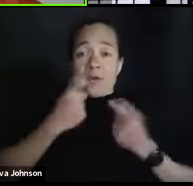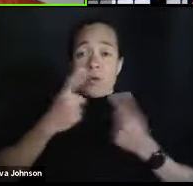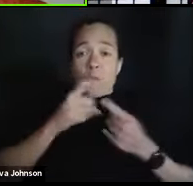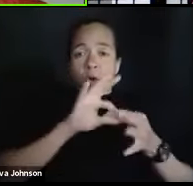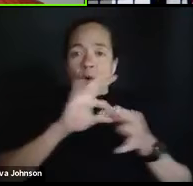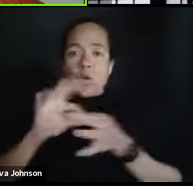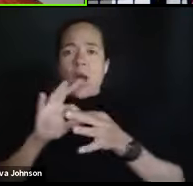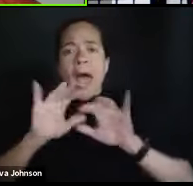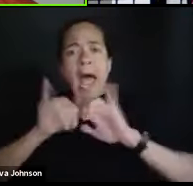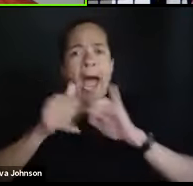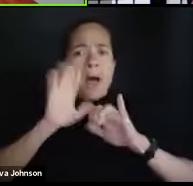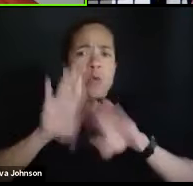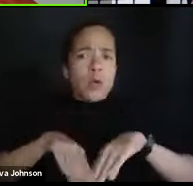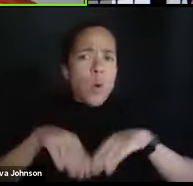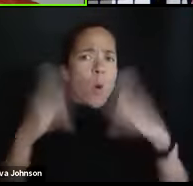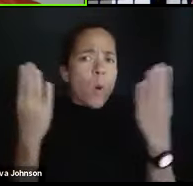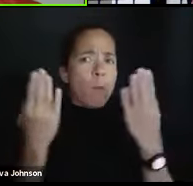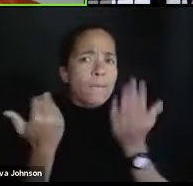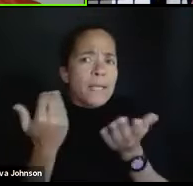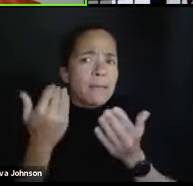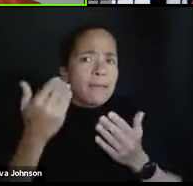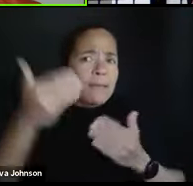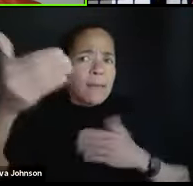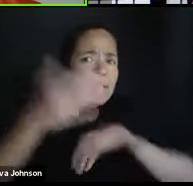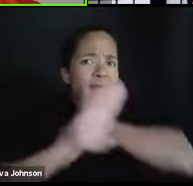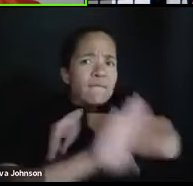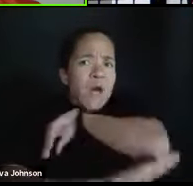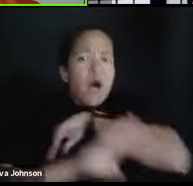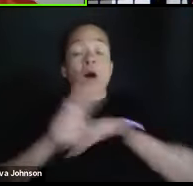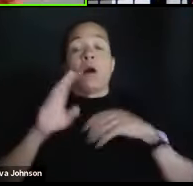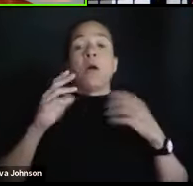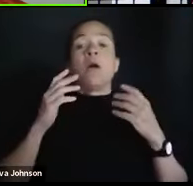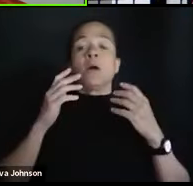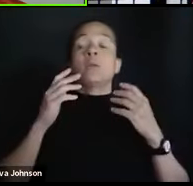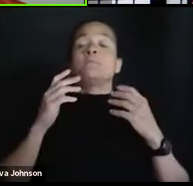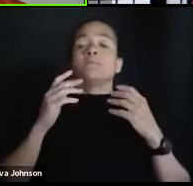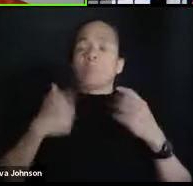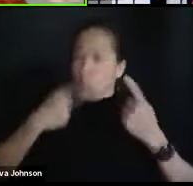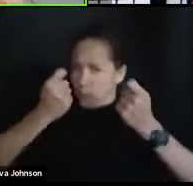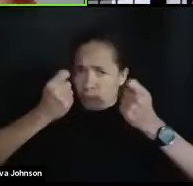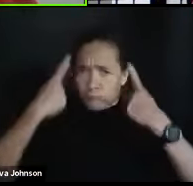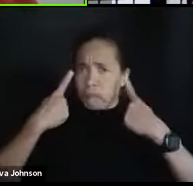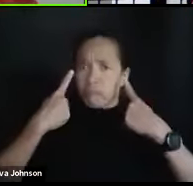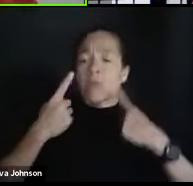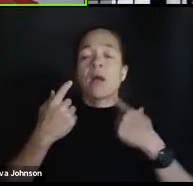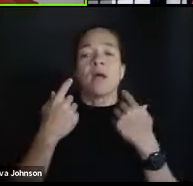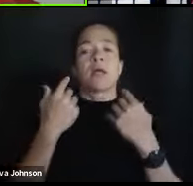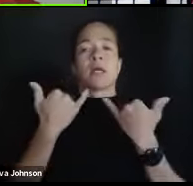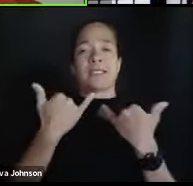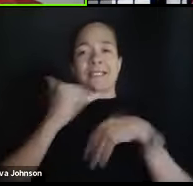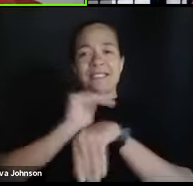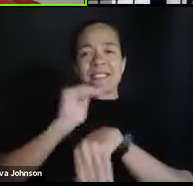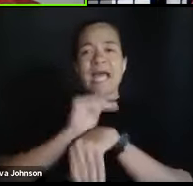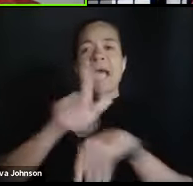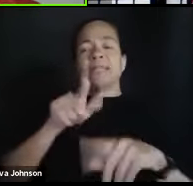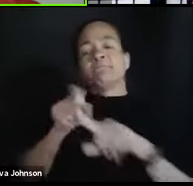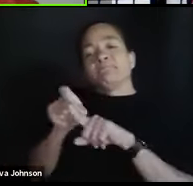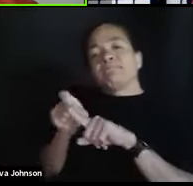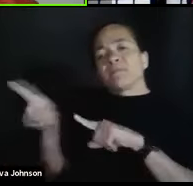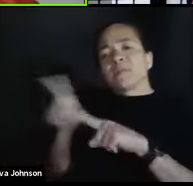plan, and we totally understand that. For tonight, you can go ahead and send those questions to your admissions counselor.